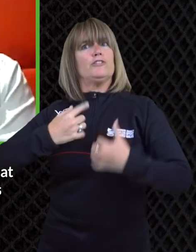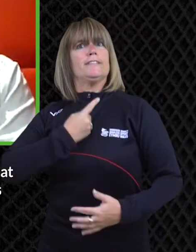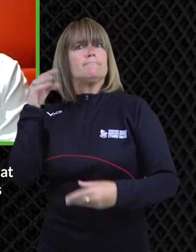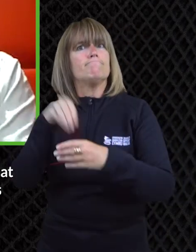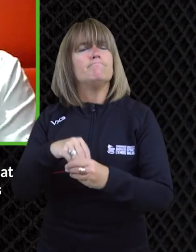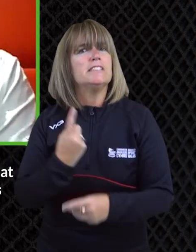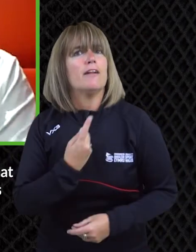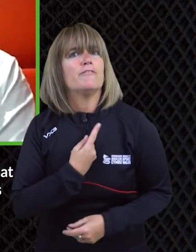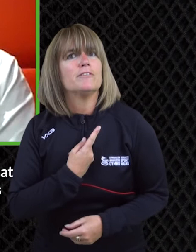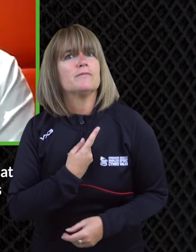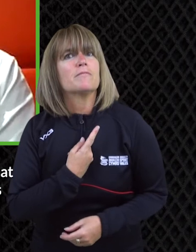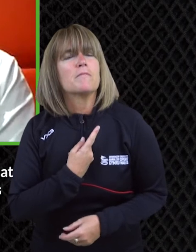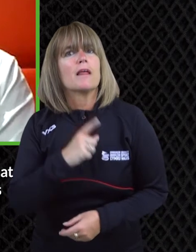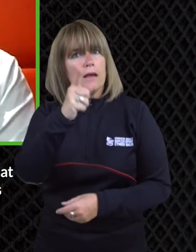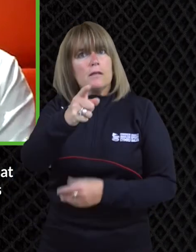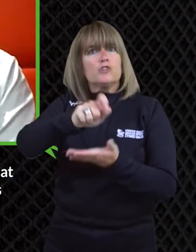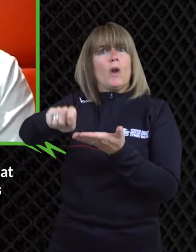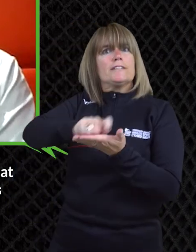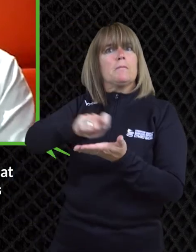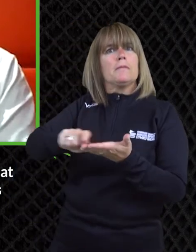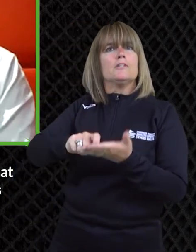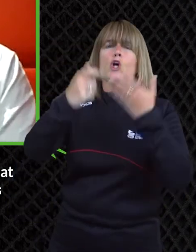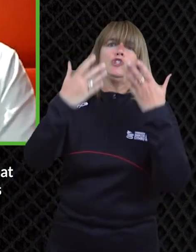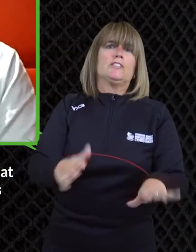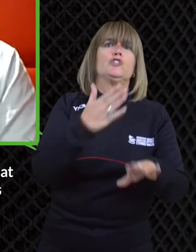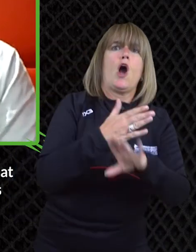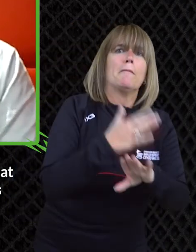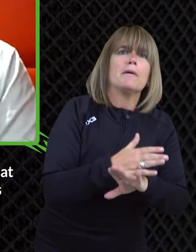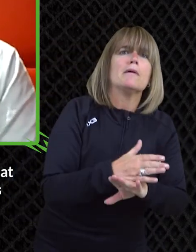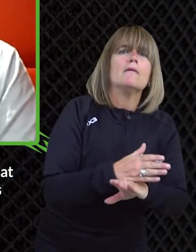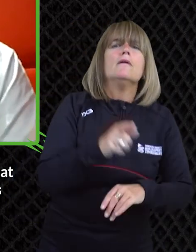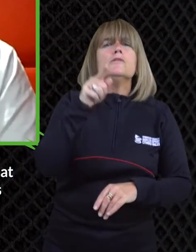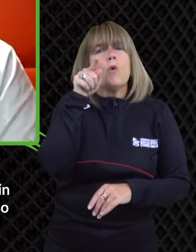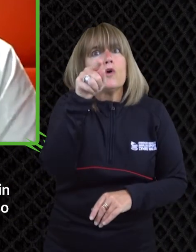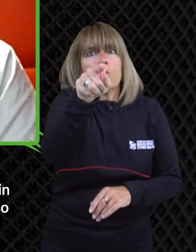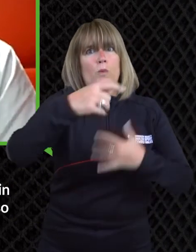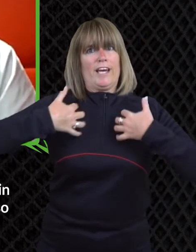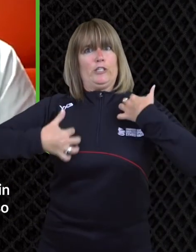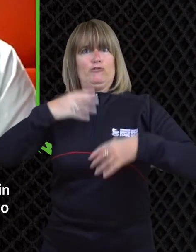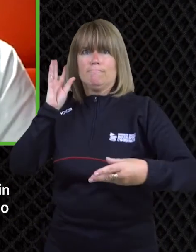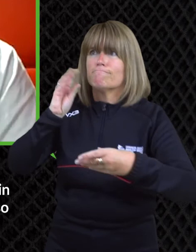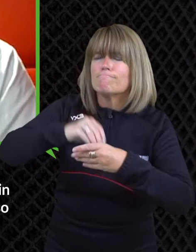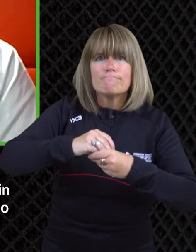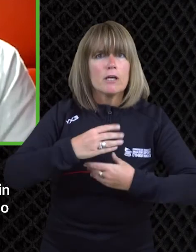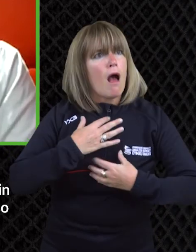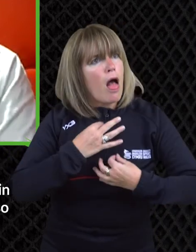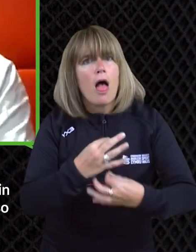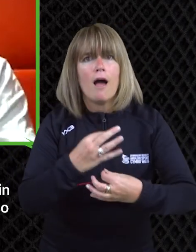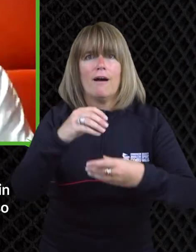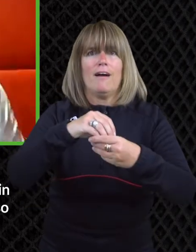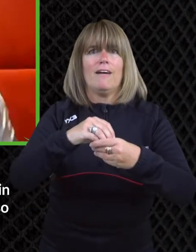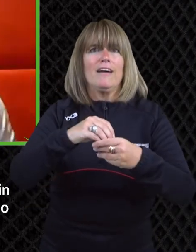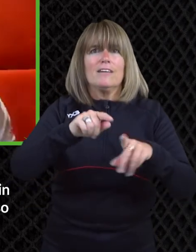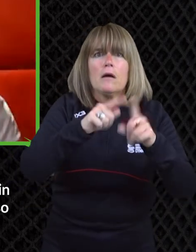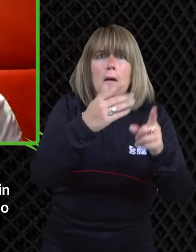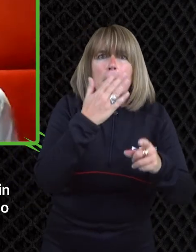passion that got me where i am um and good um make sure you've got a good network you know i i'm very fortunate